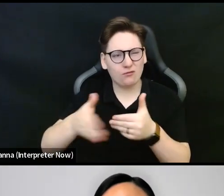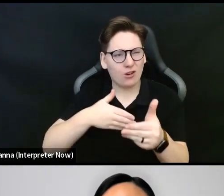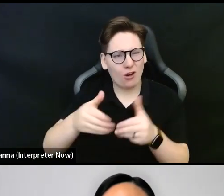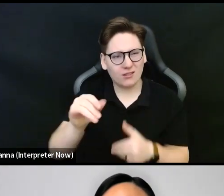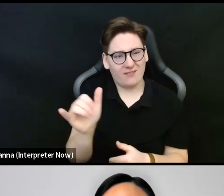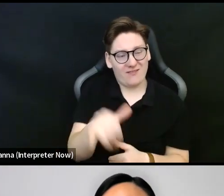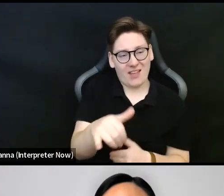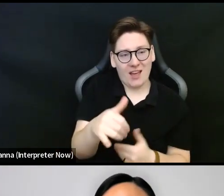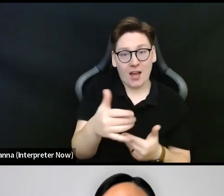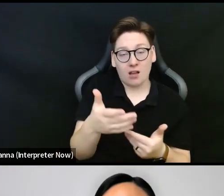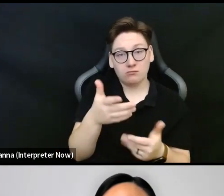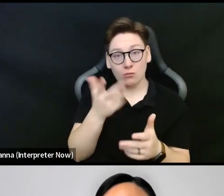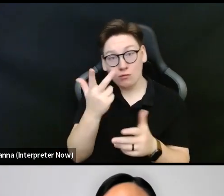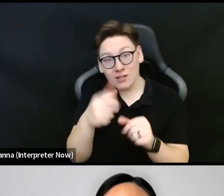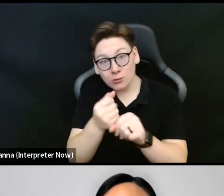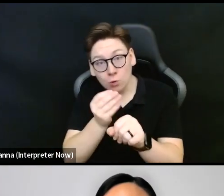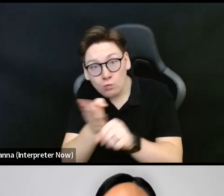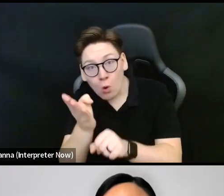you should be eligible to apply.